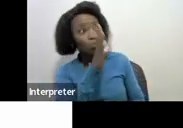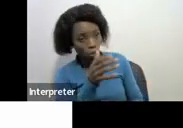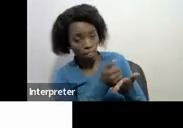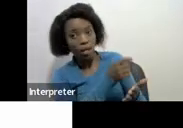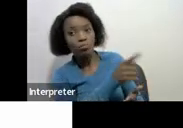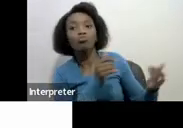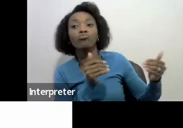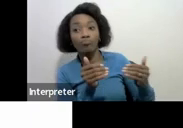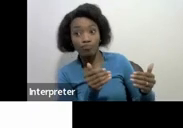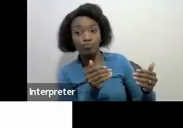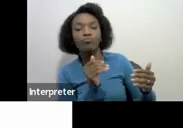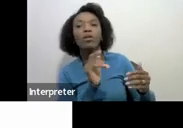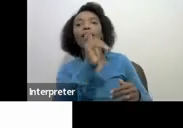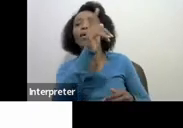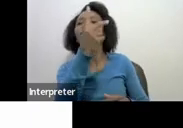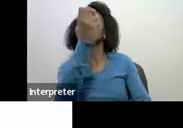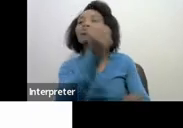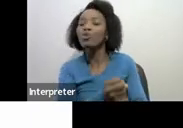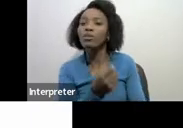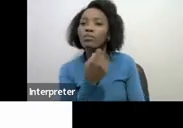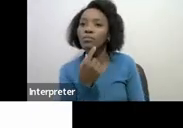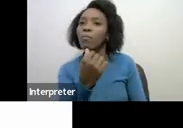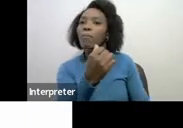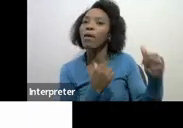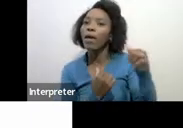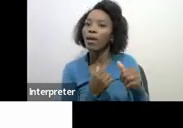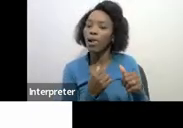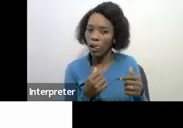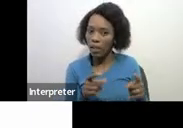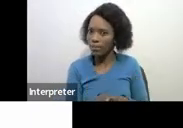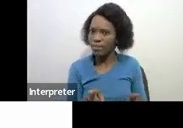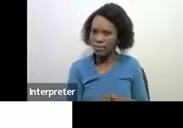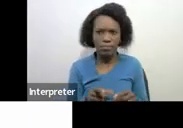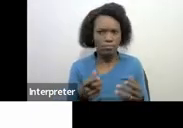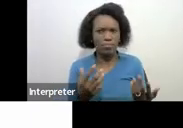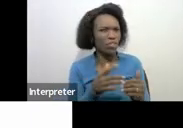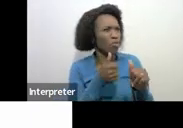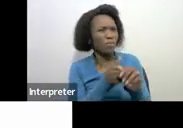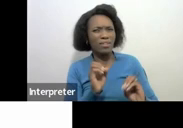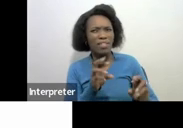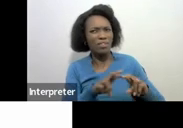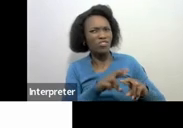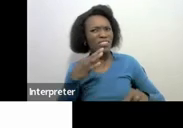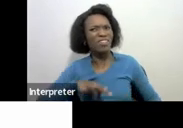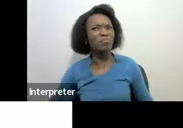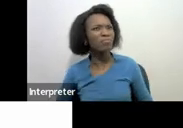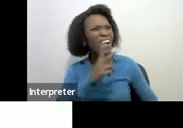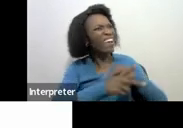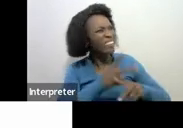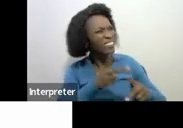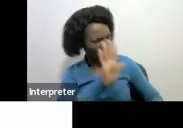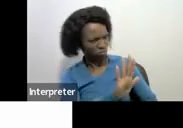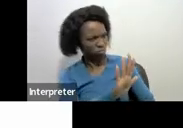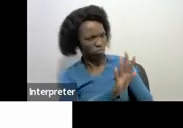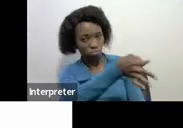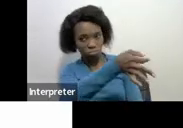then two years down the line you come back still I have not been complying with my rental income hold on there